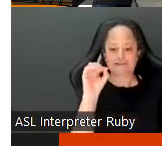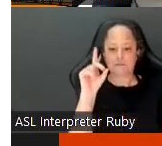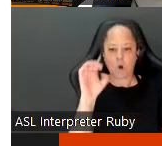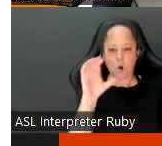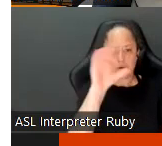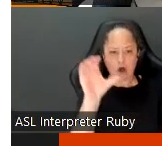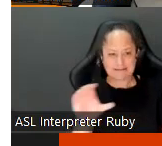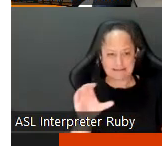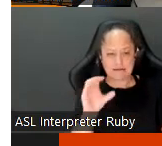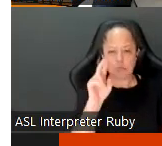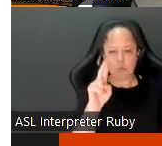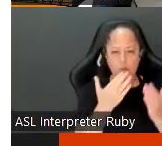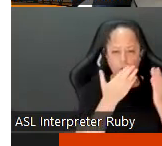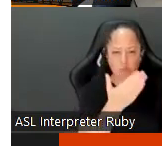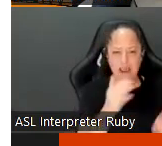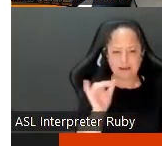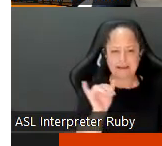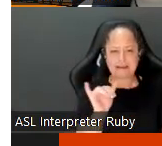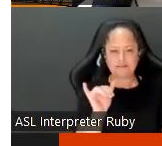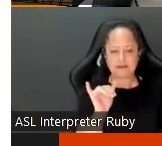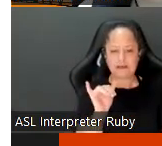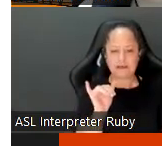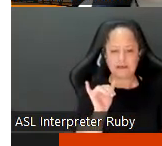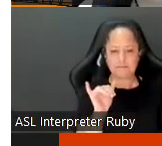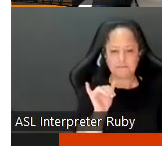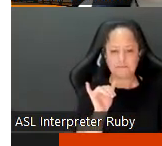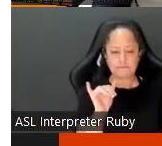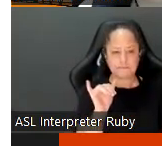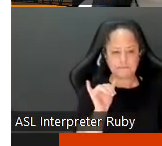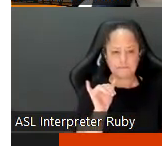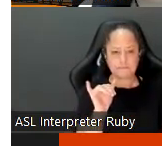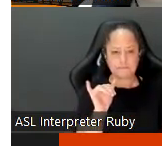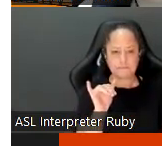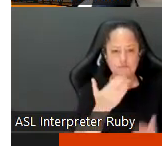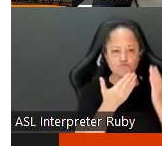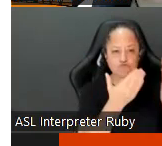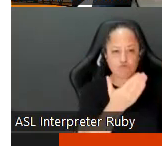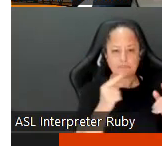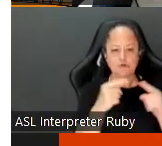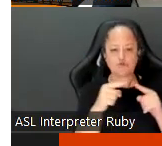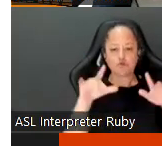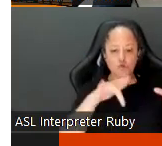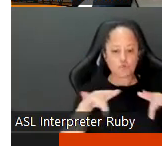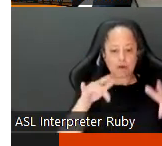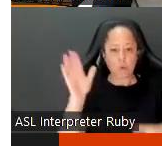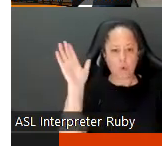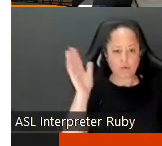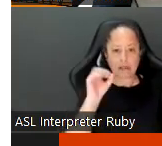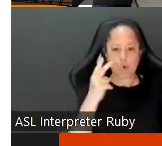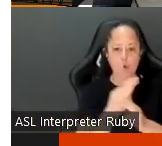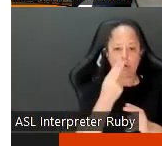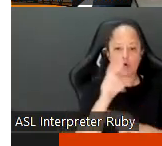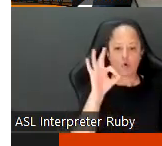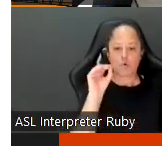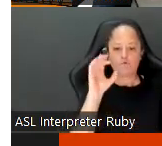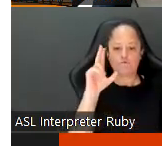be like um like okay so recommend you to record the lecture or use focus